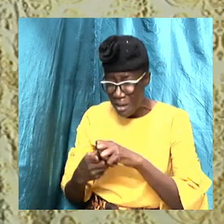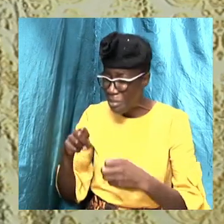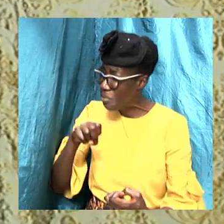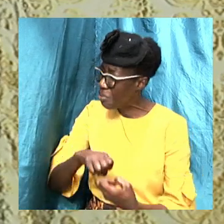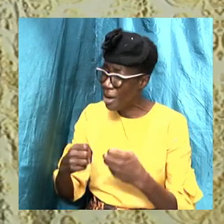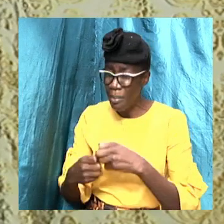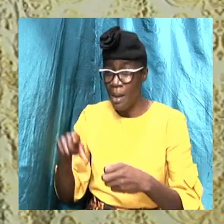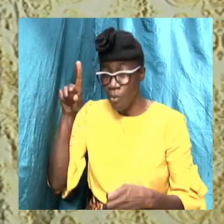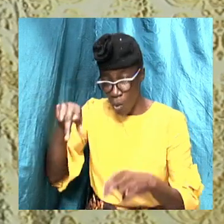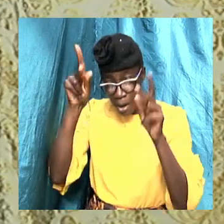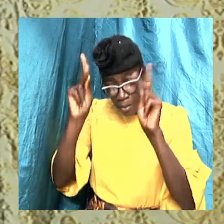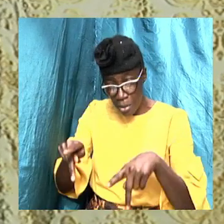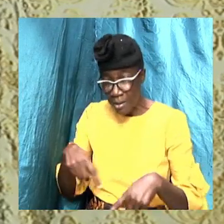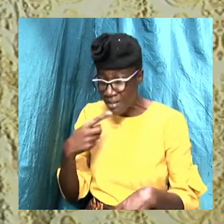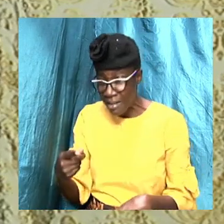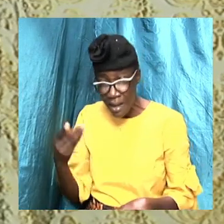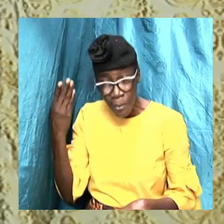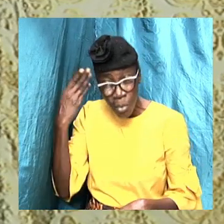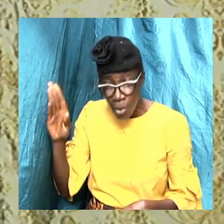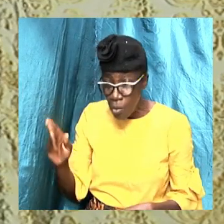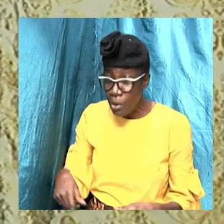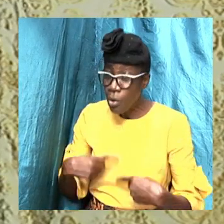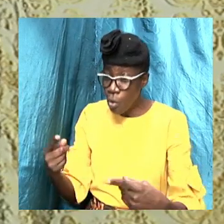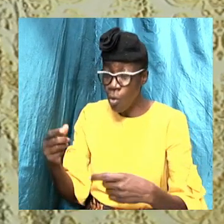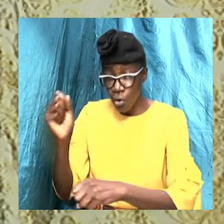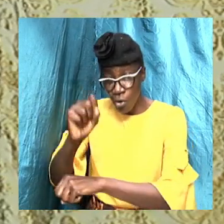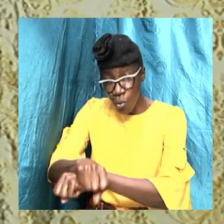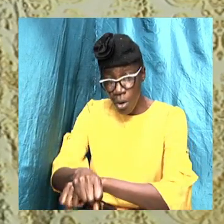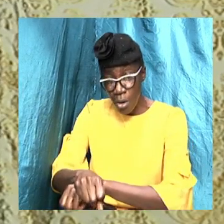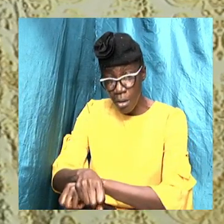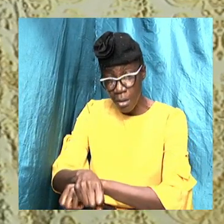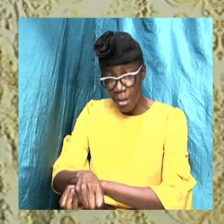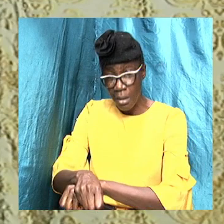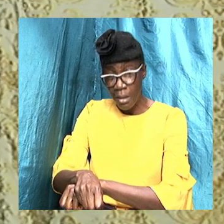One person says, I don't want to go to work tonight because,